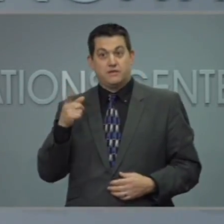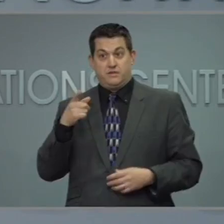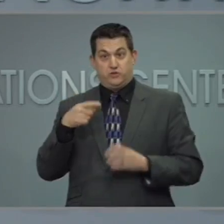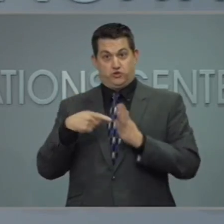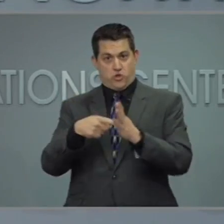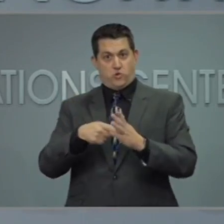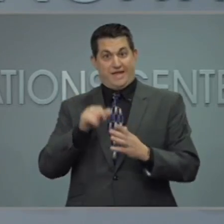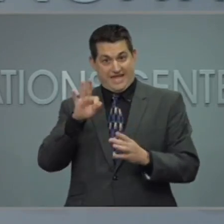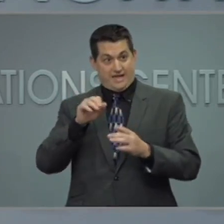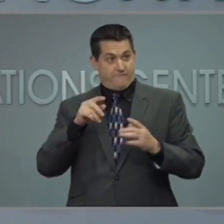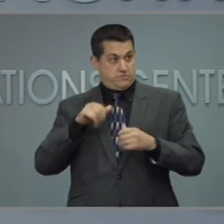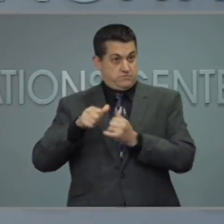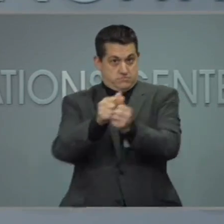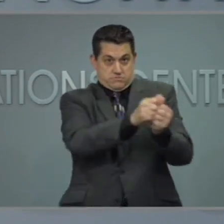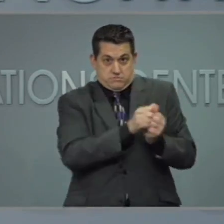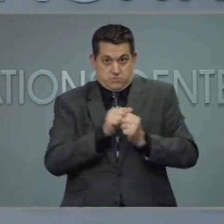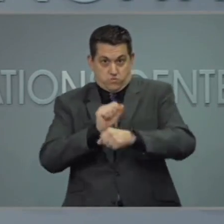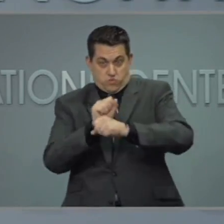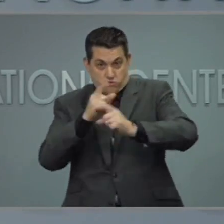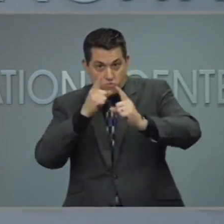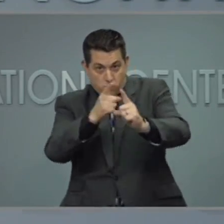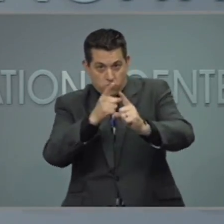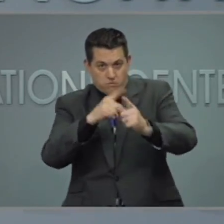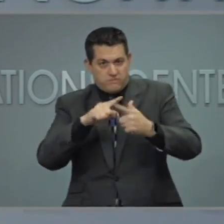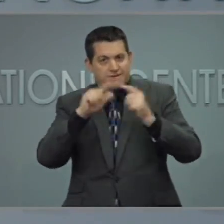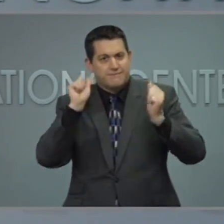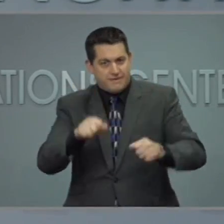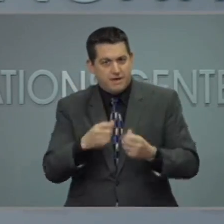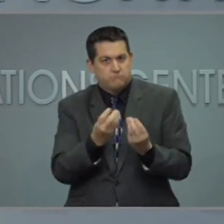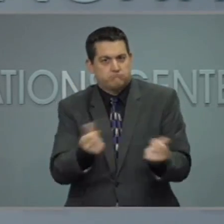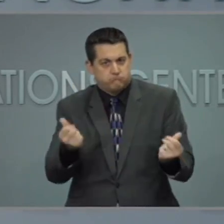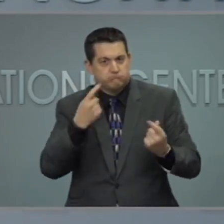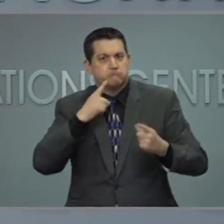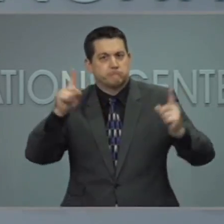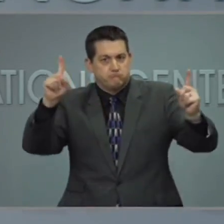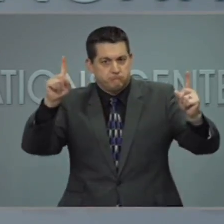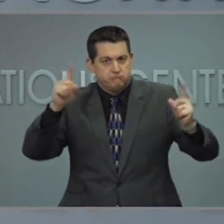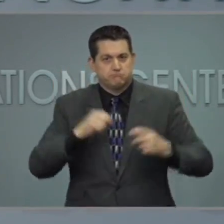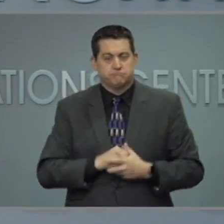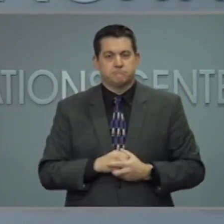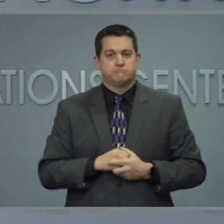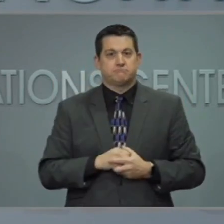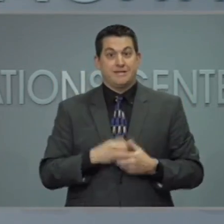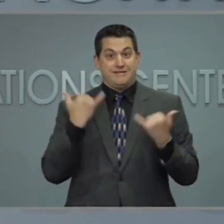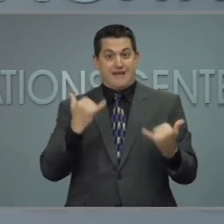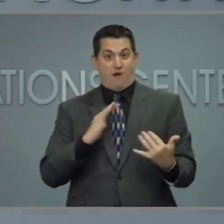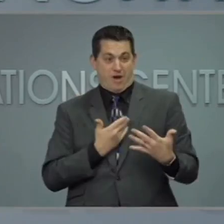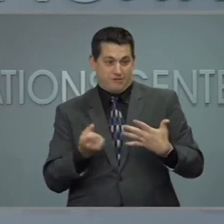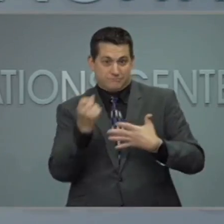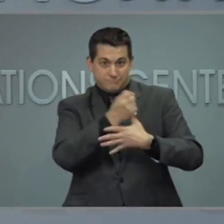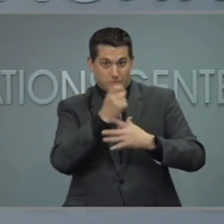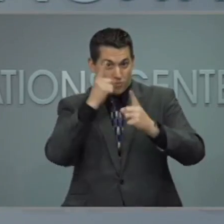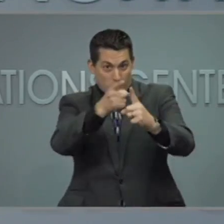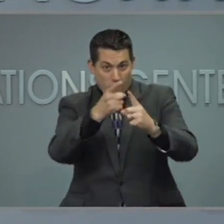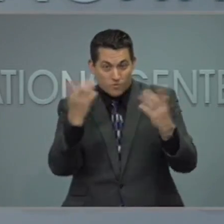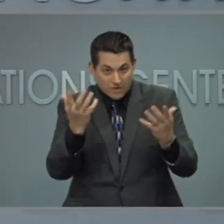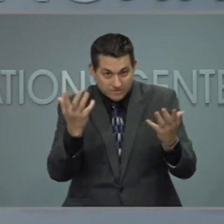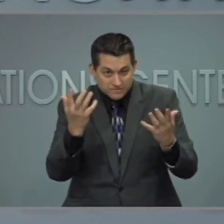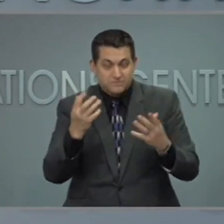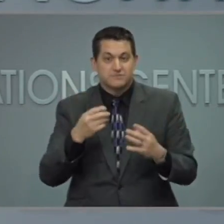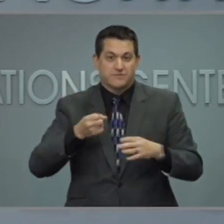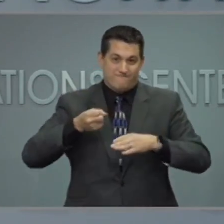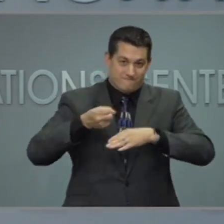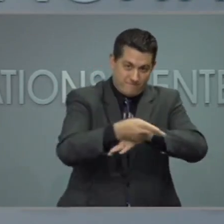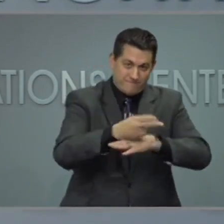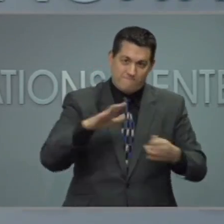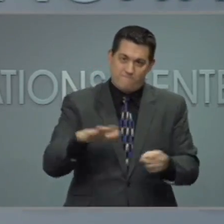goal. That common goal now more than ever is overcoming this pandemic through safe and